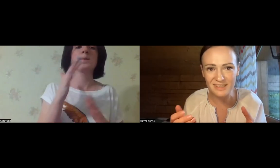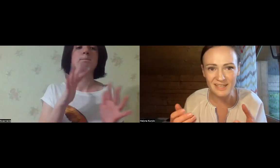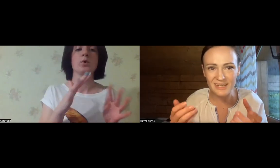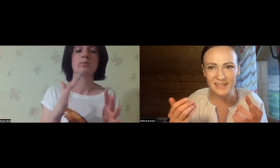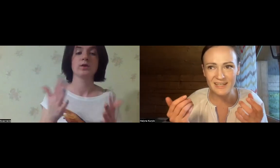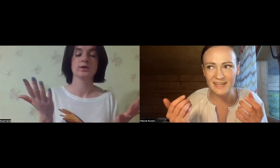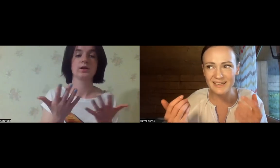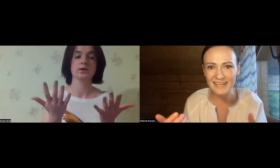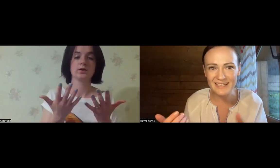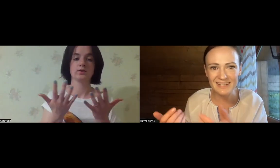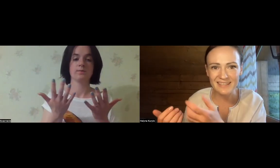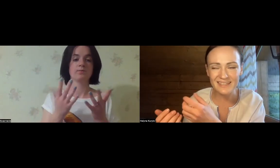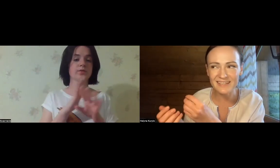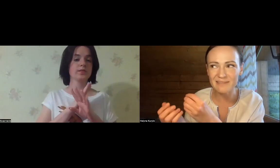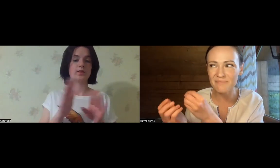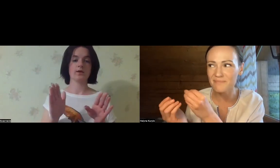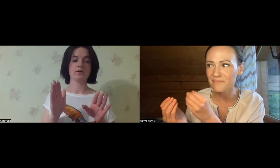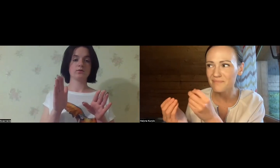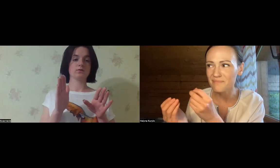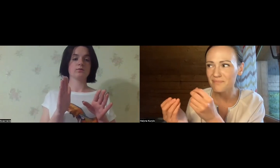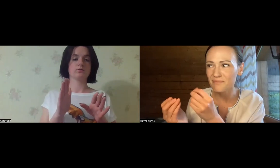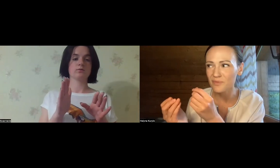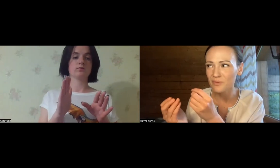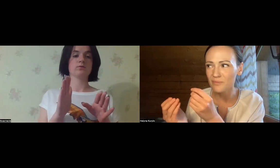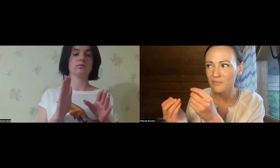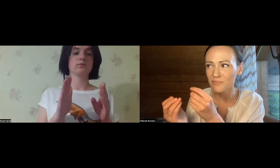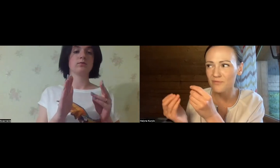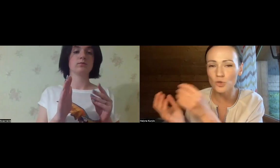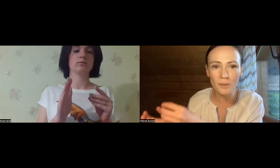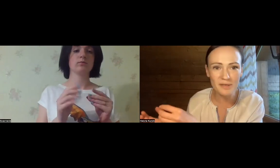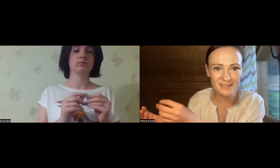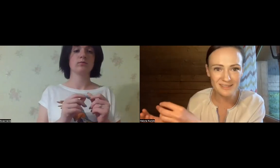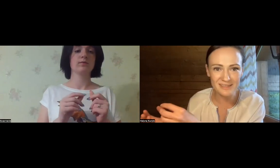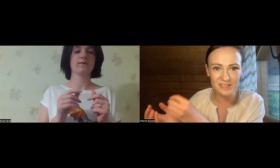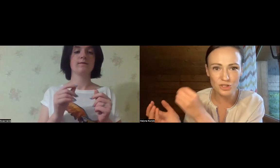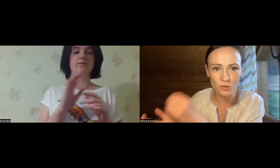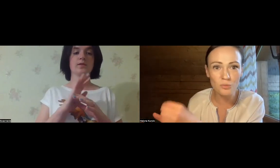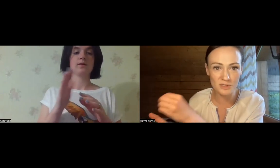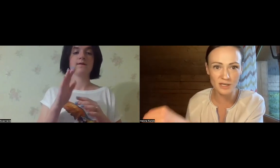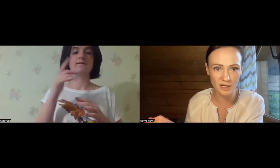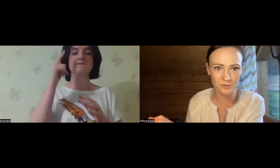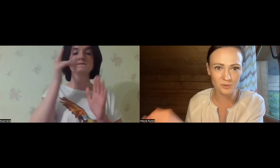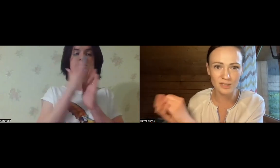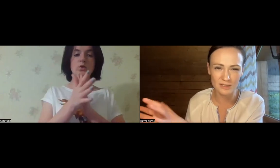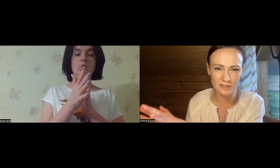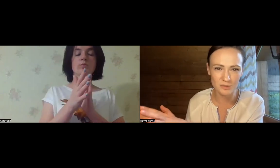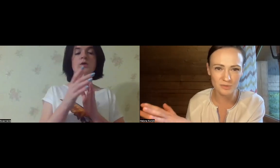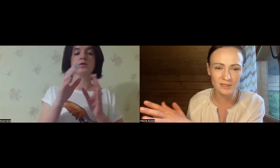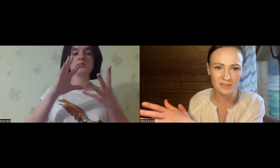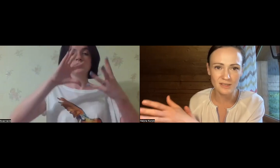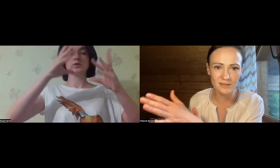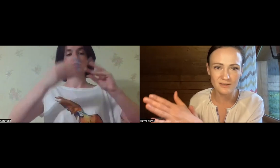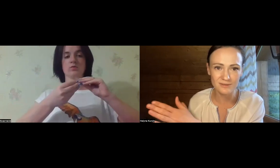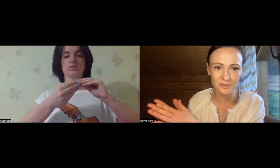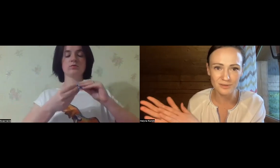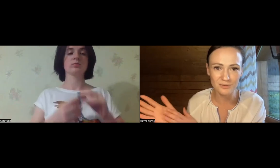understand there are so many aspects and topics that are not known to